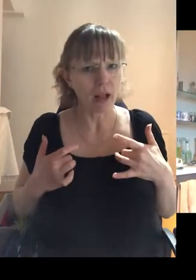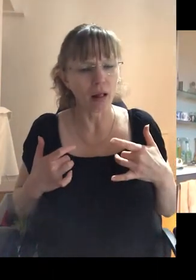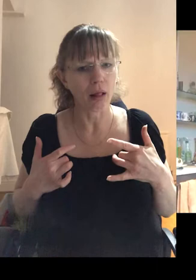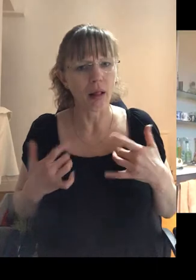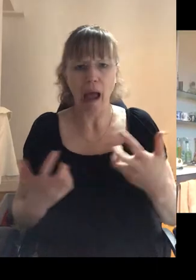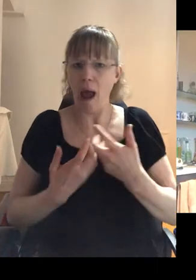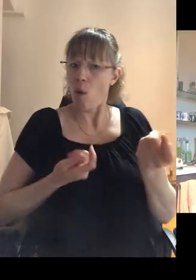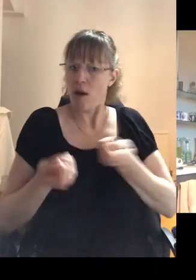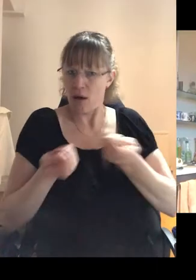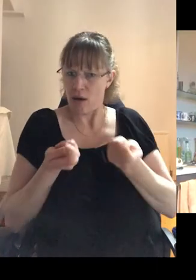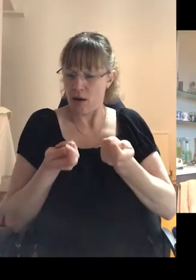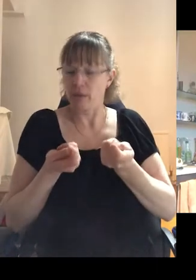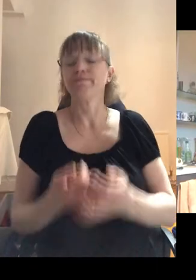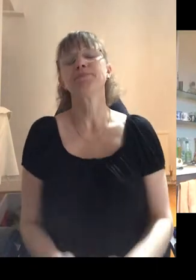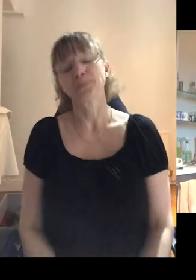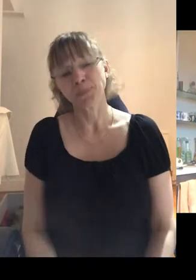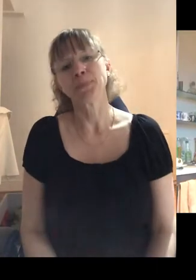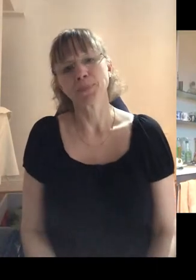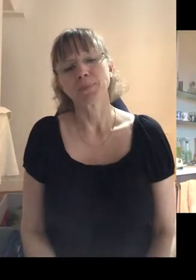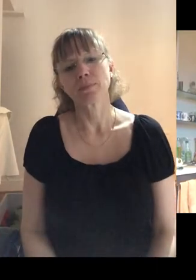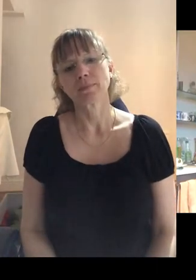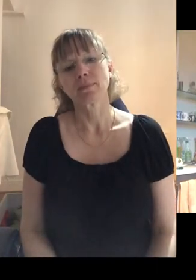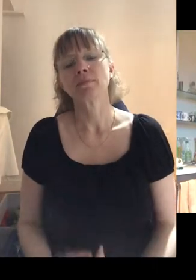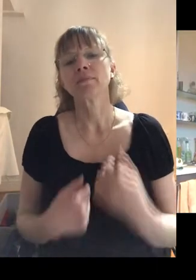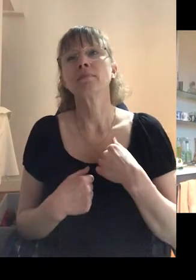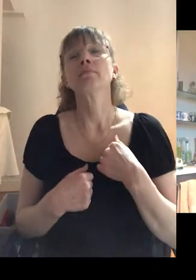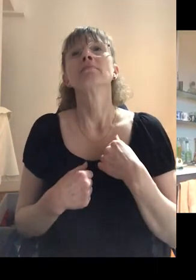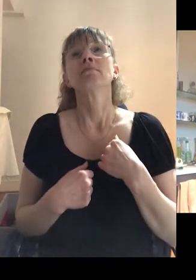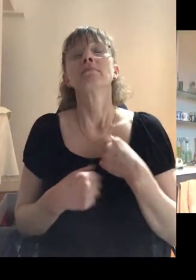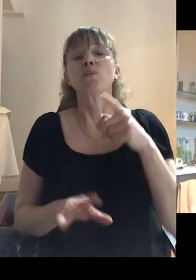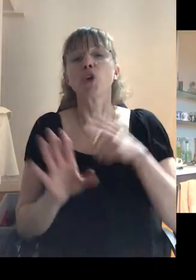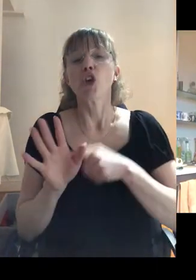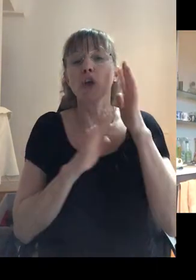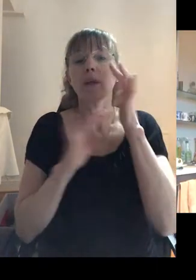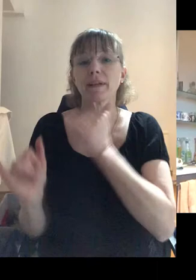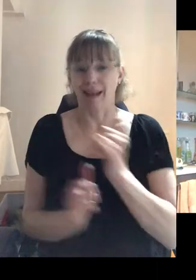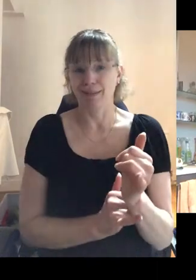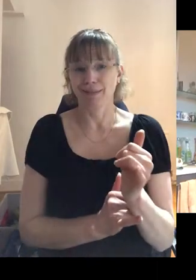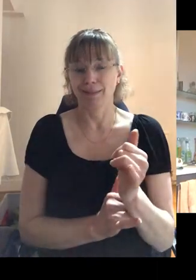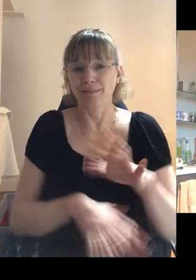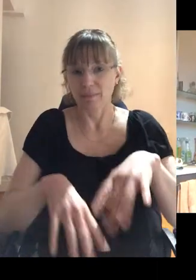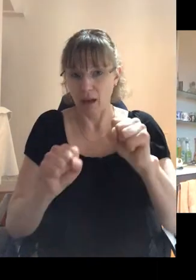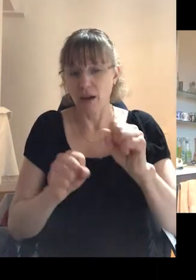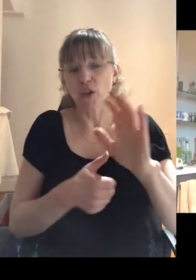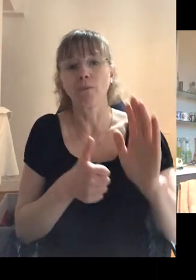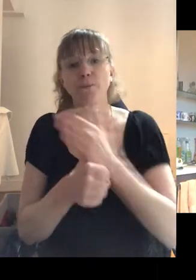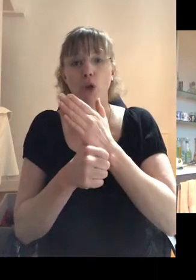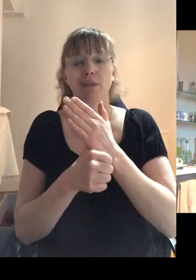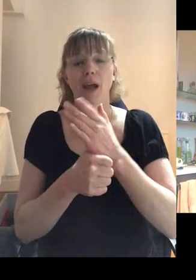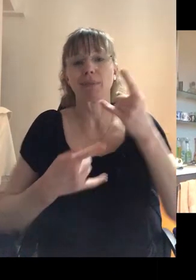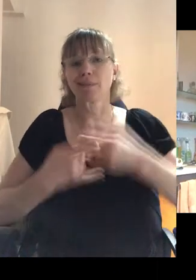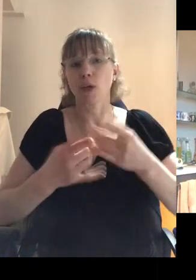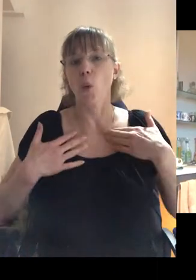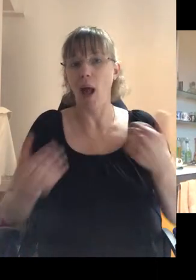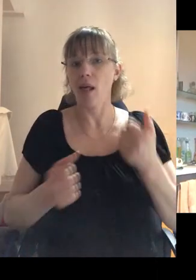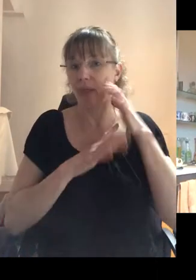that? And how did you handle it? Well, I came in the year that the tests came out. So, um, the first time I went for a sexual health